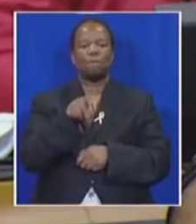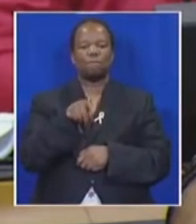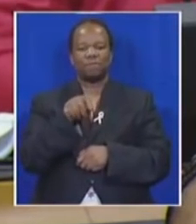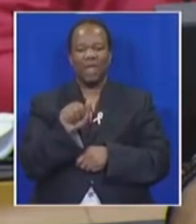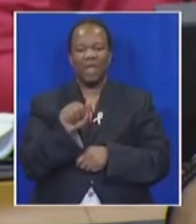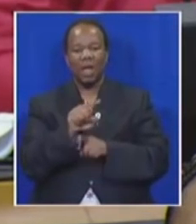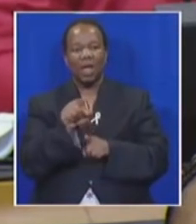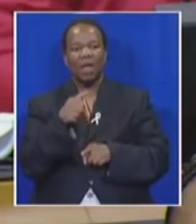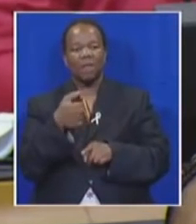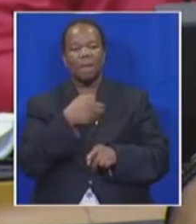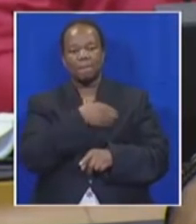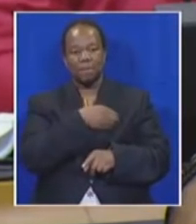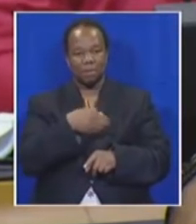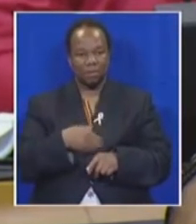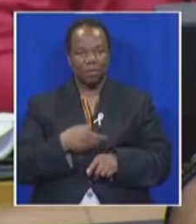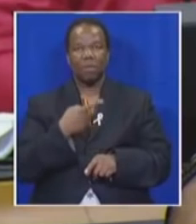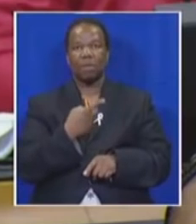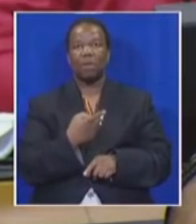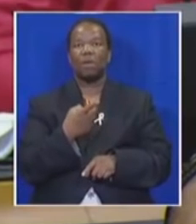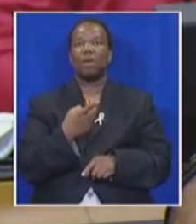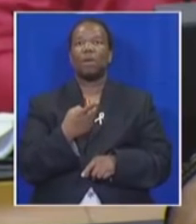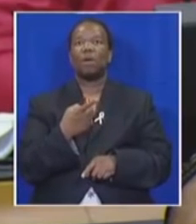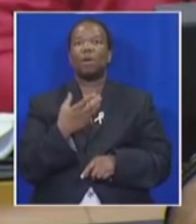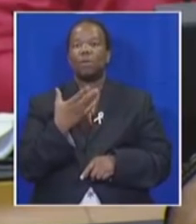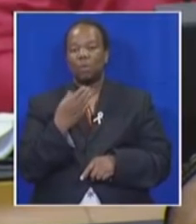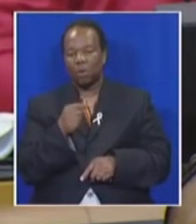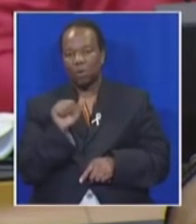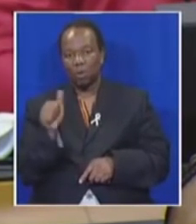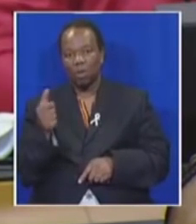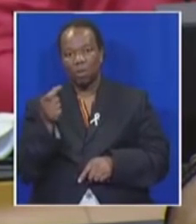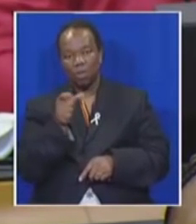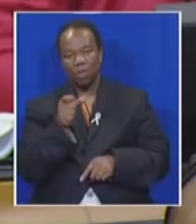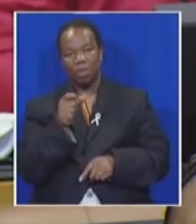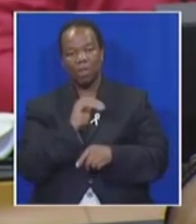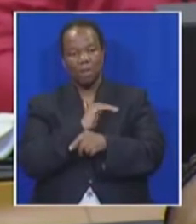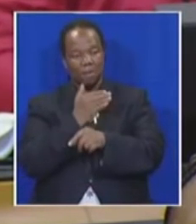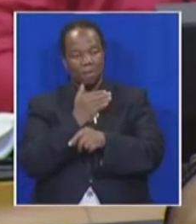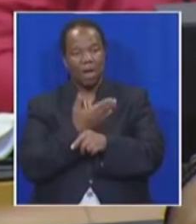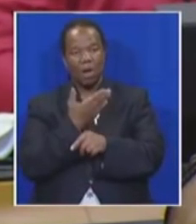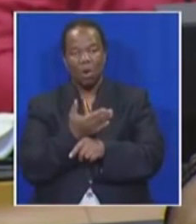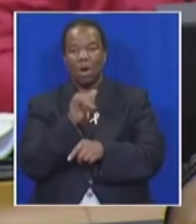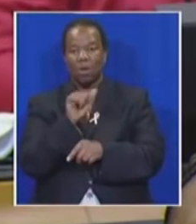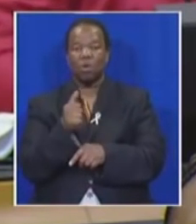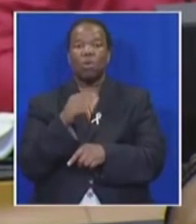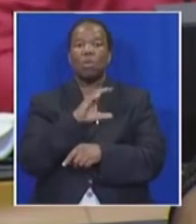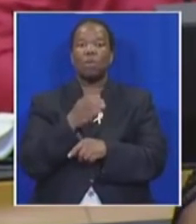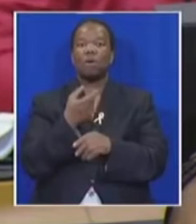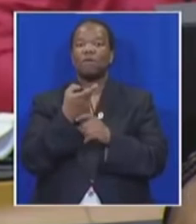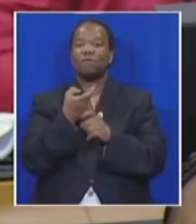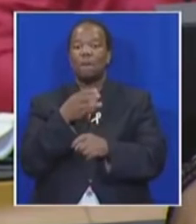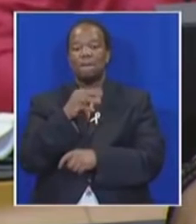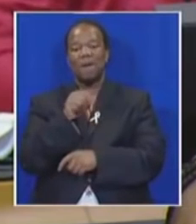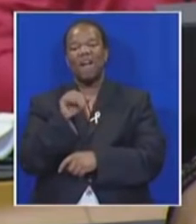president has outsourced the powers bestowed on him by the Constitution of the Republic of South Africa to these mafias from India.